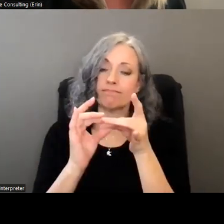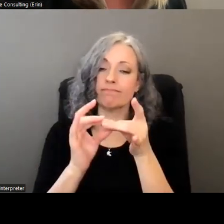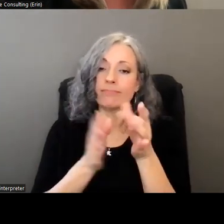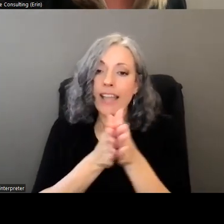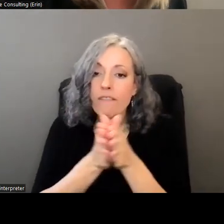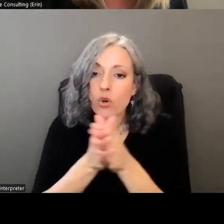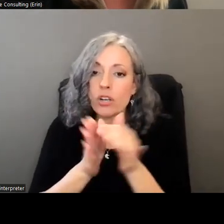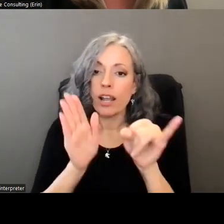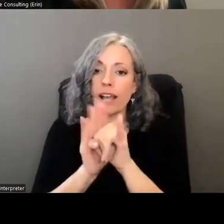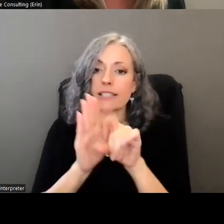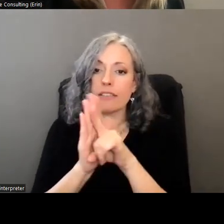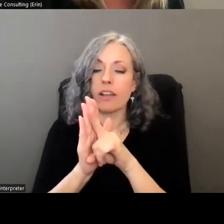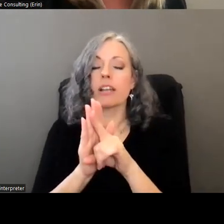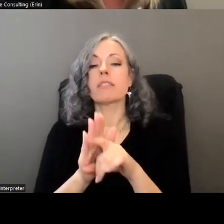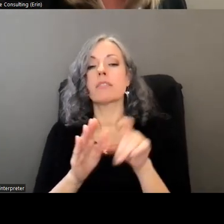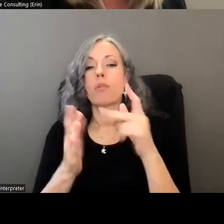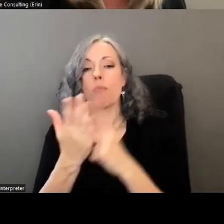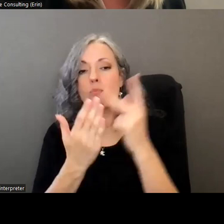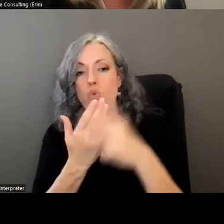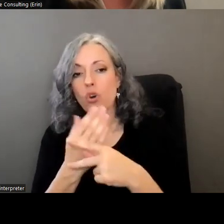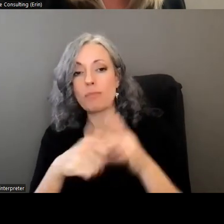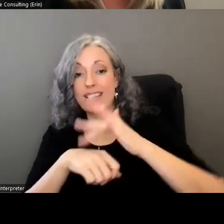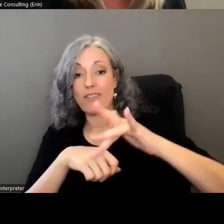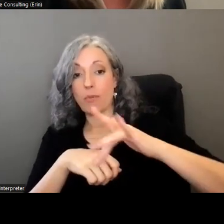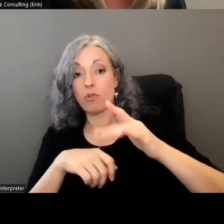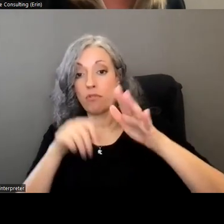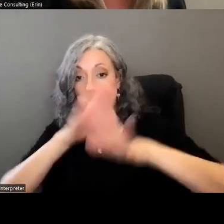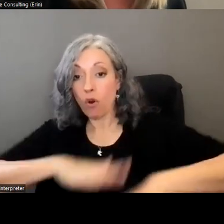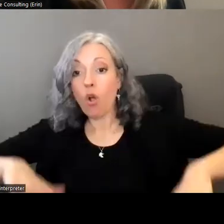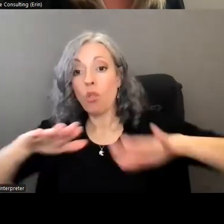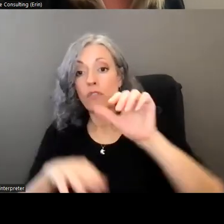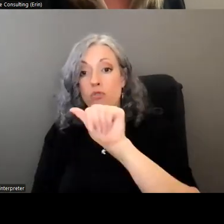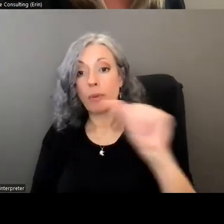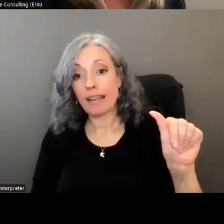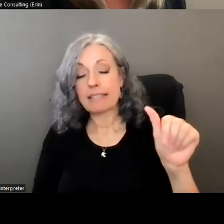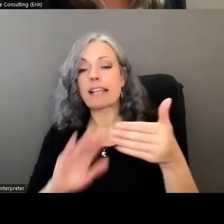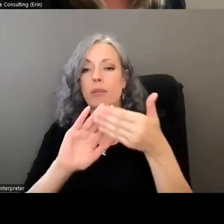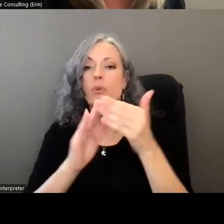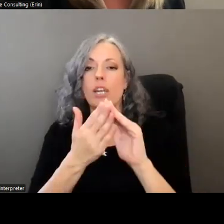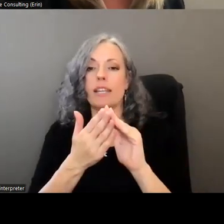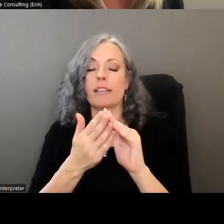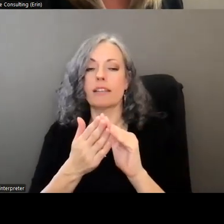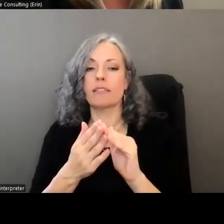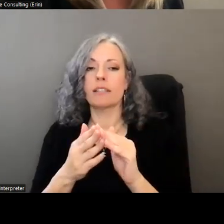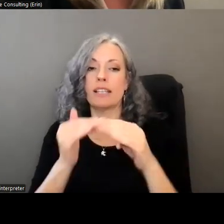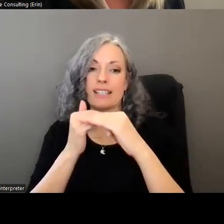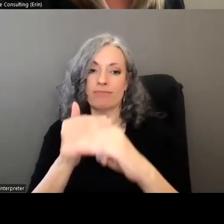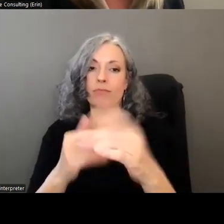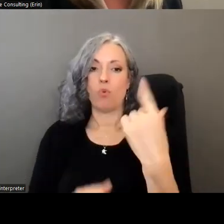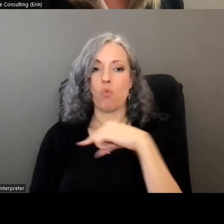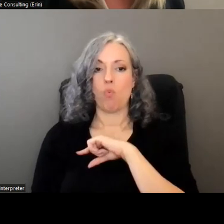identify the programs and services that would be available across all triple a's and communities there would be consistent quality standards